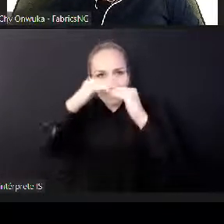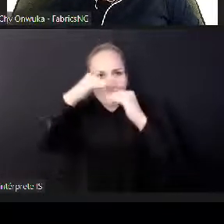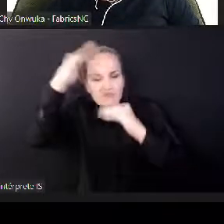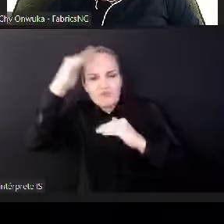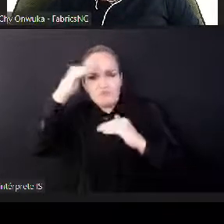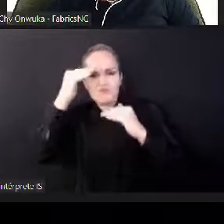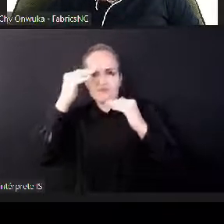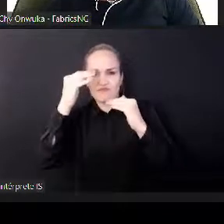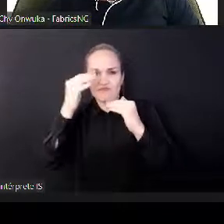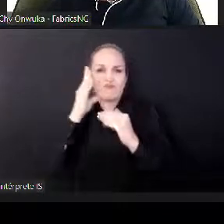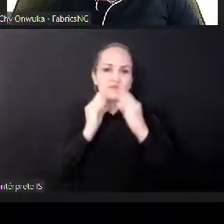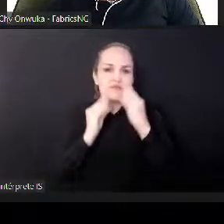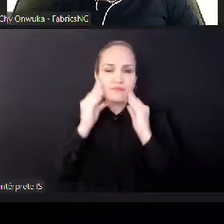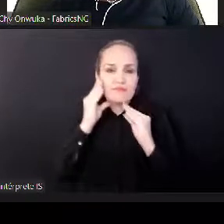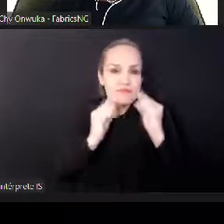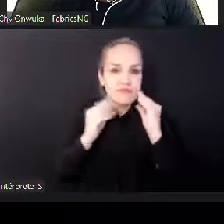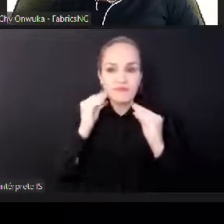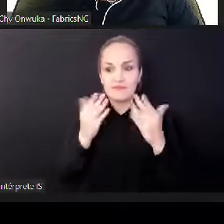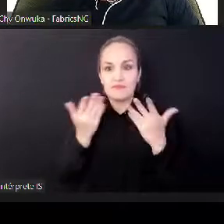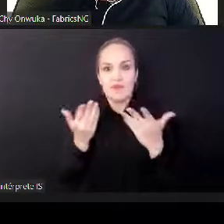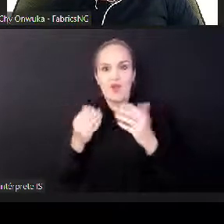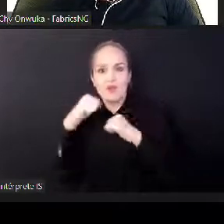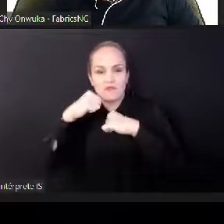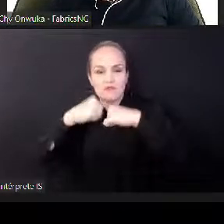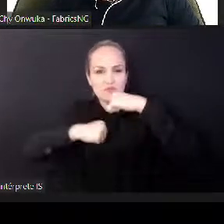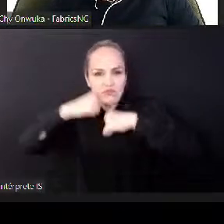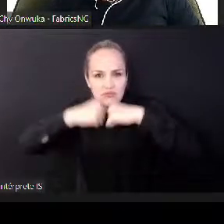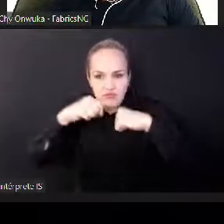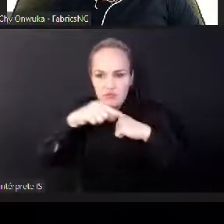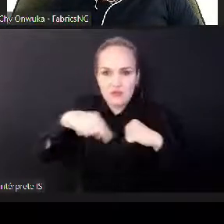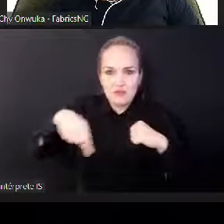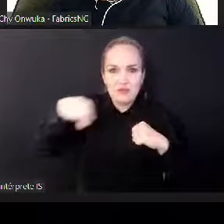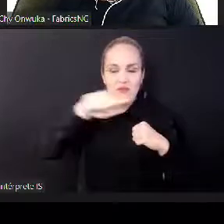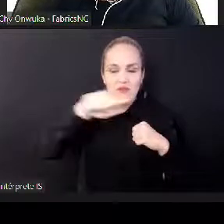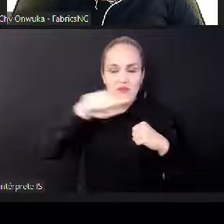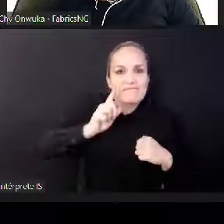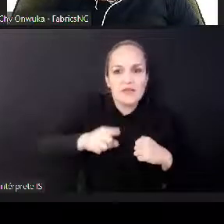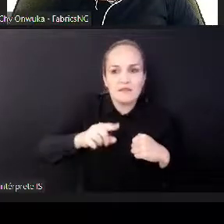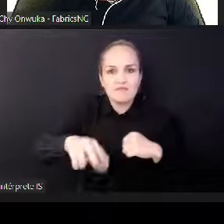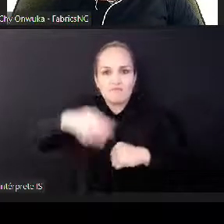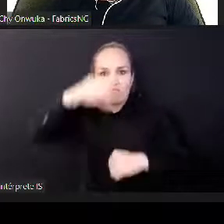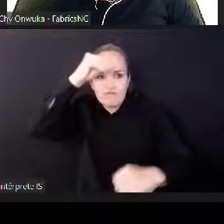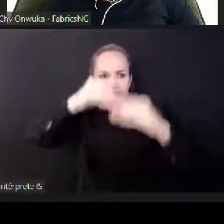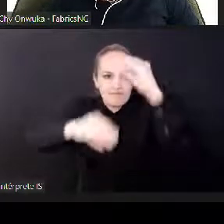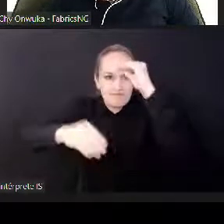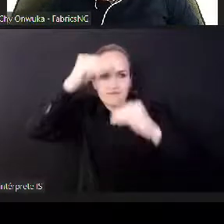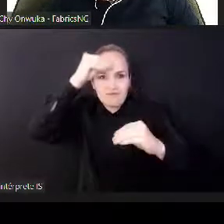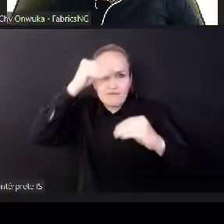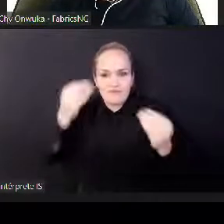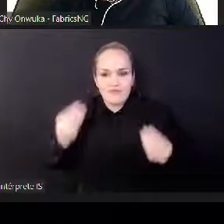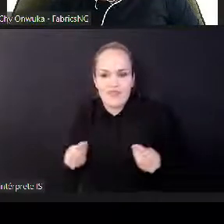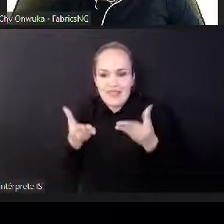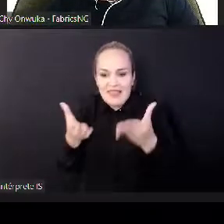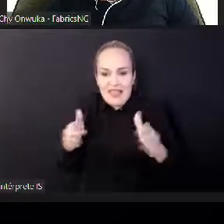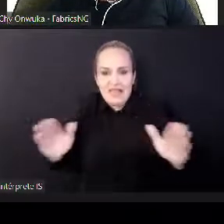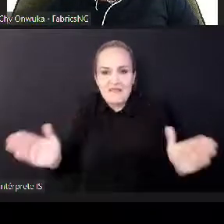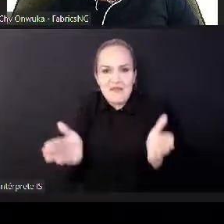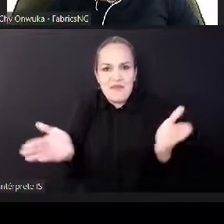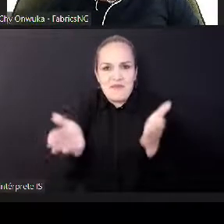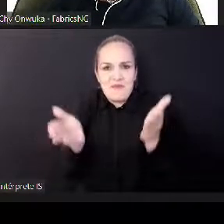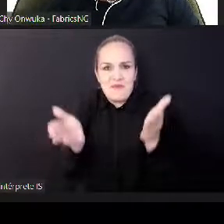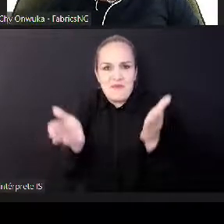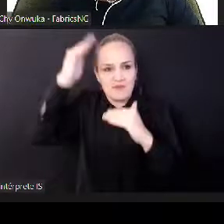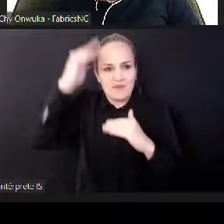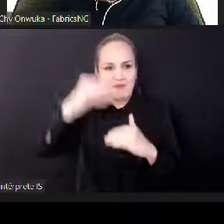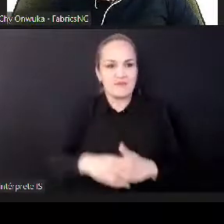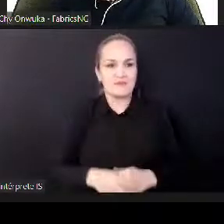bites of of this big challenge. Thank you. I think that you summarized it. First off, we could chat